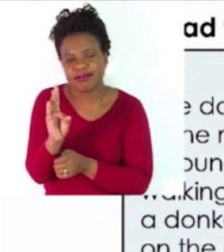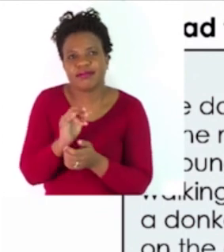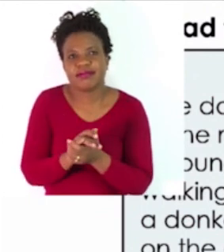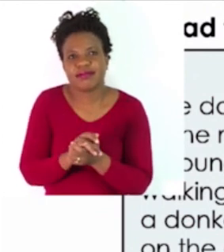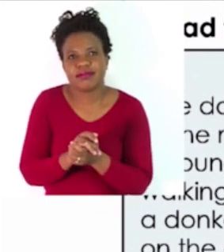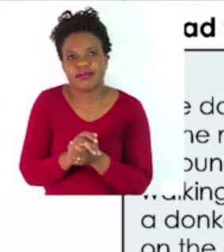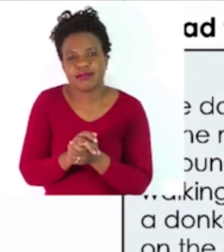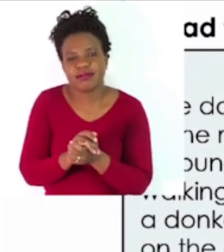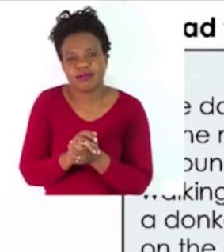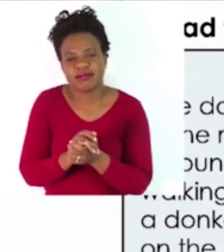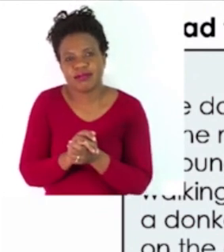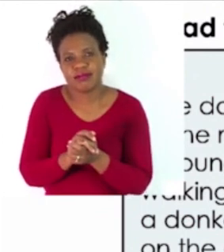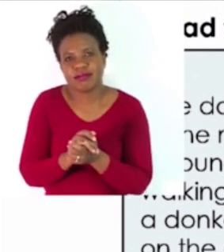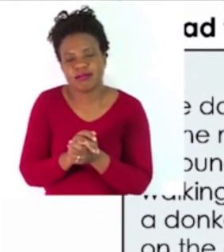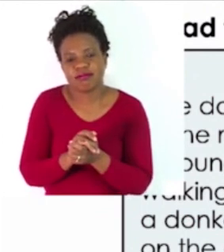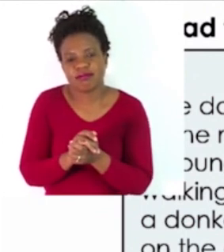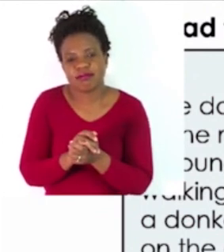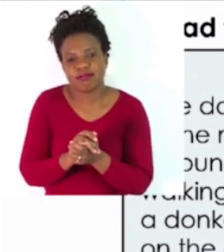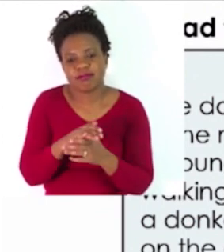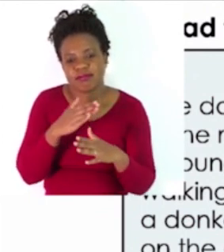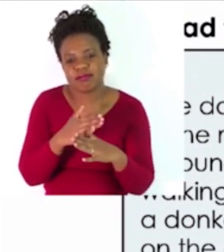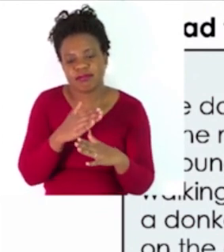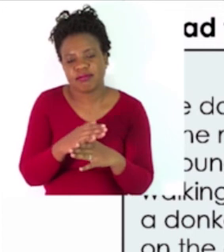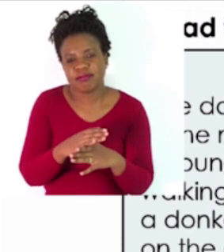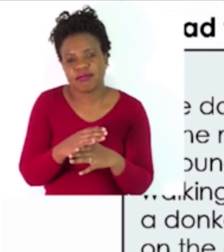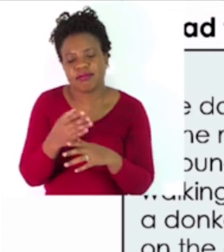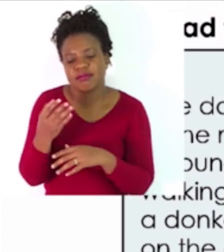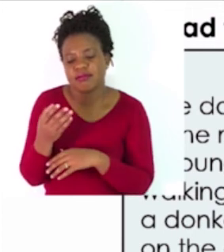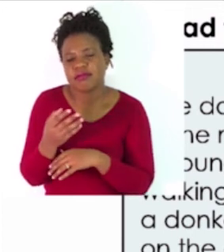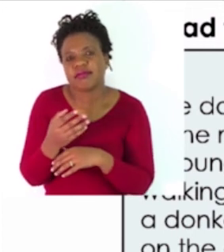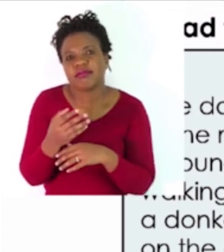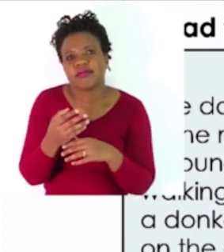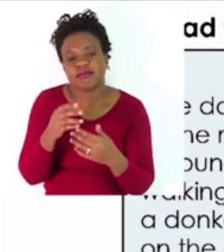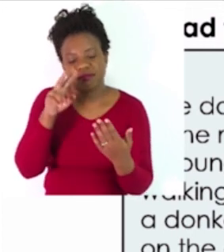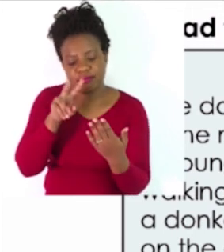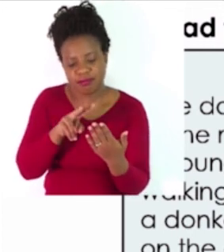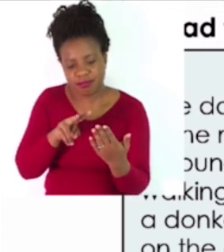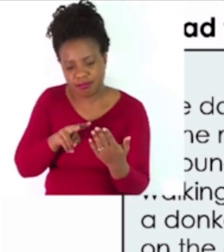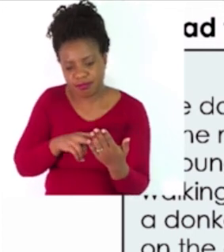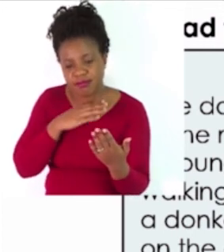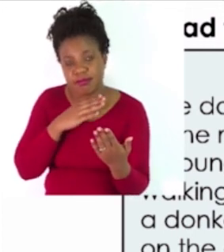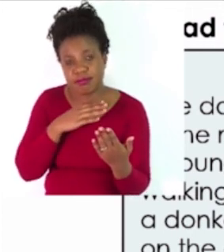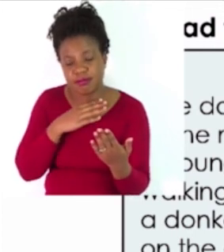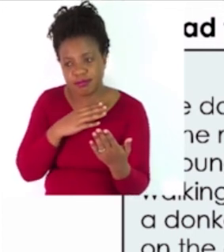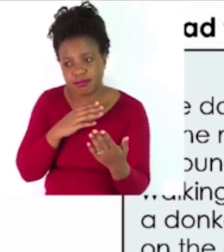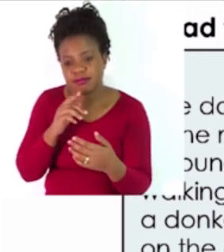Last but not least activity. There it says, read the fable and answer the questions that follow.